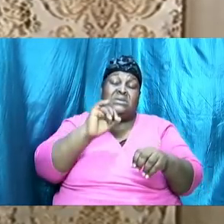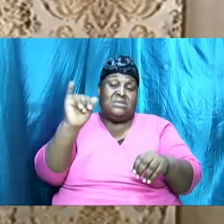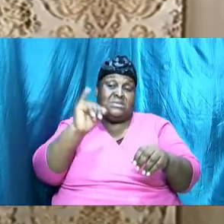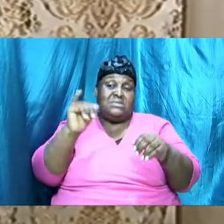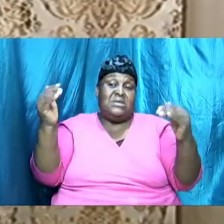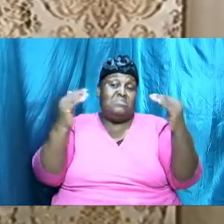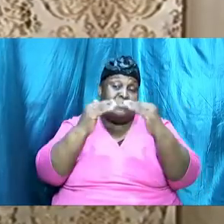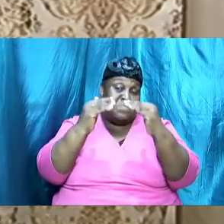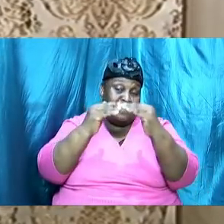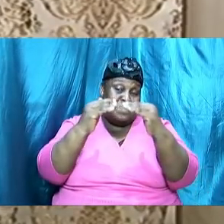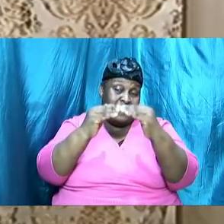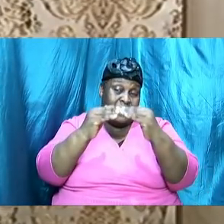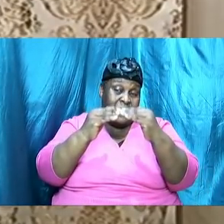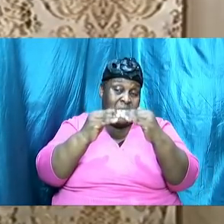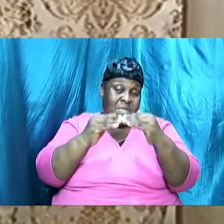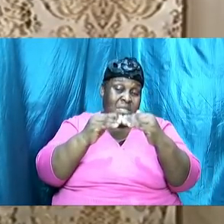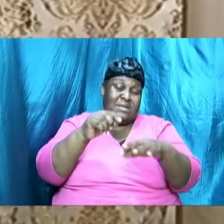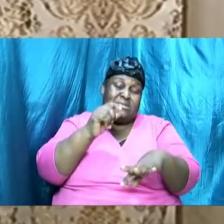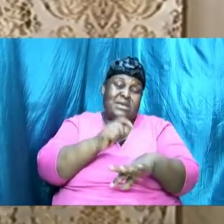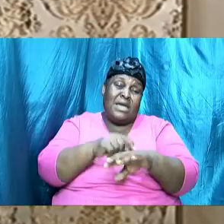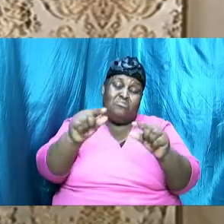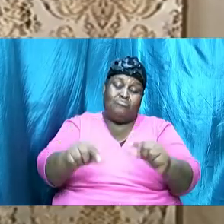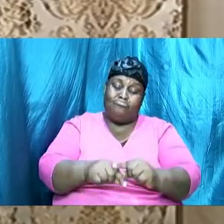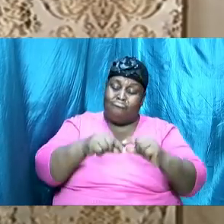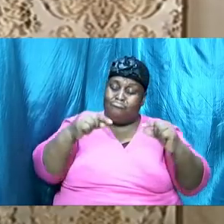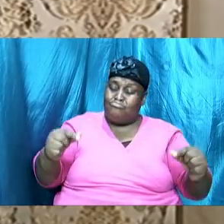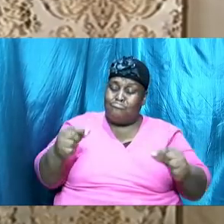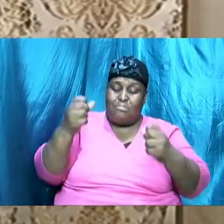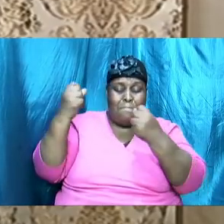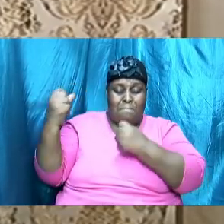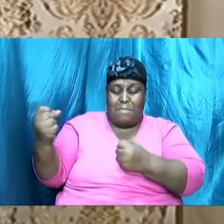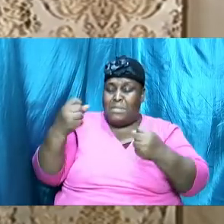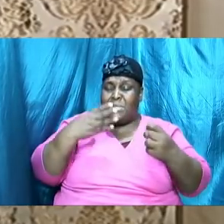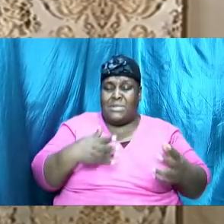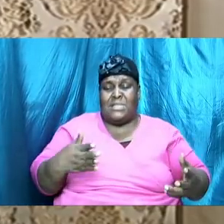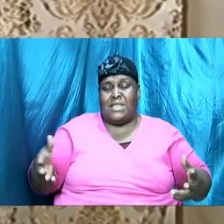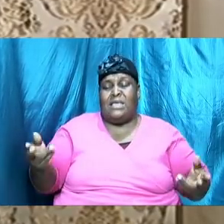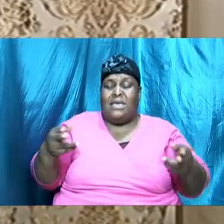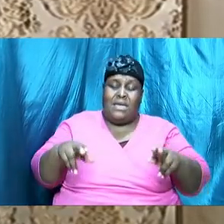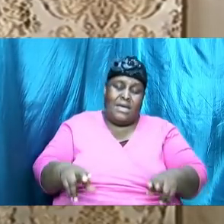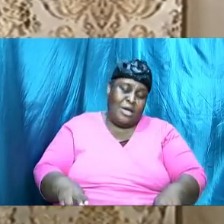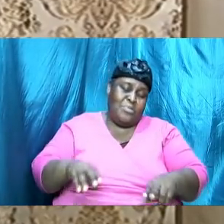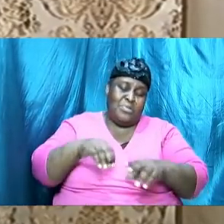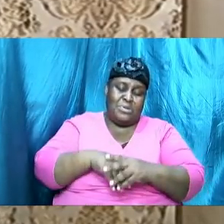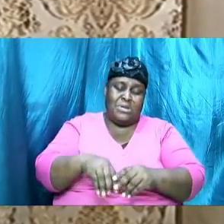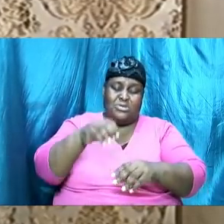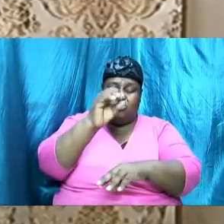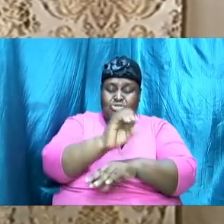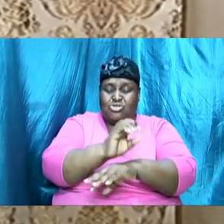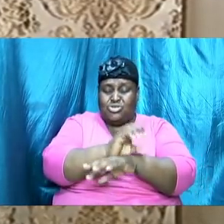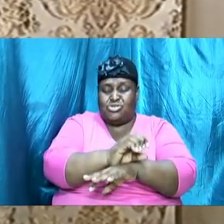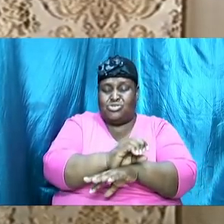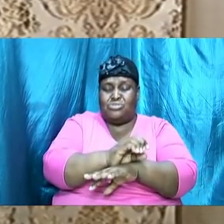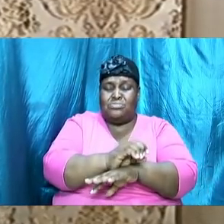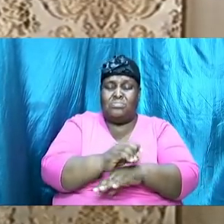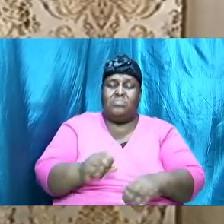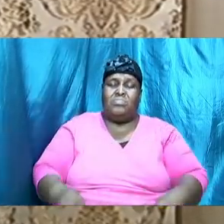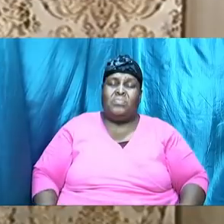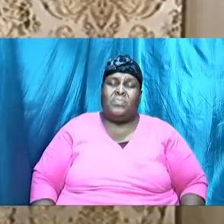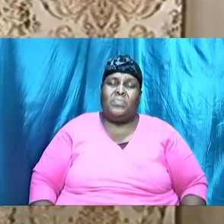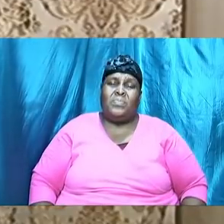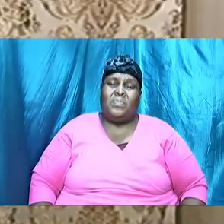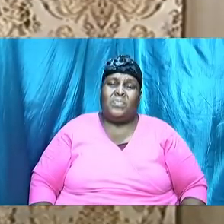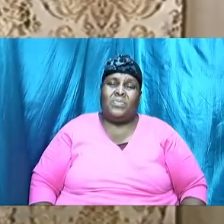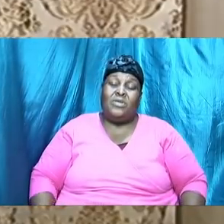it was a time of great and mighty things happening in the church the church was now